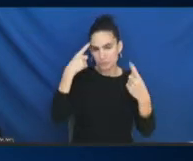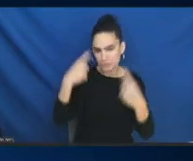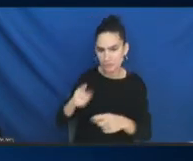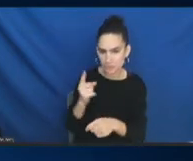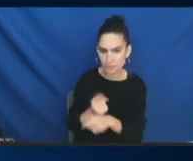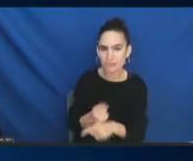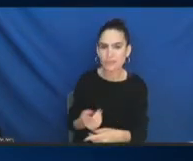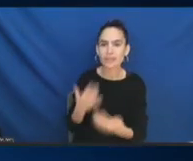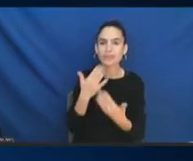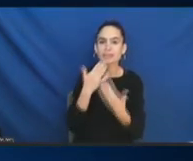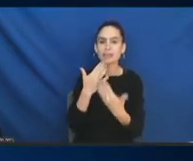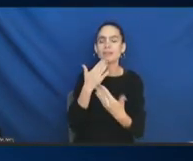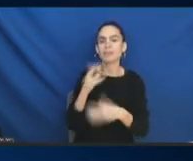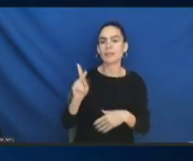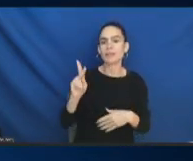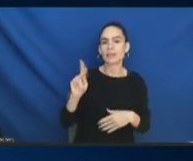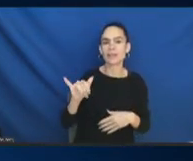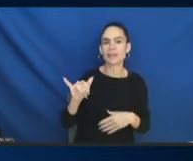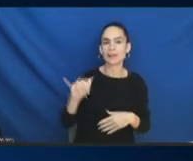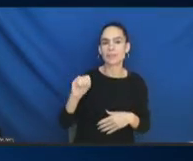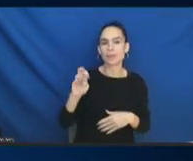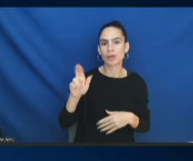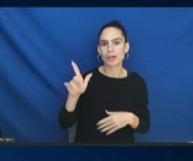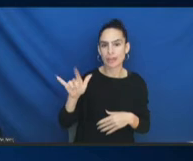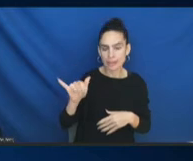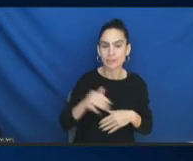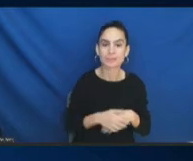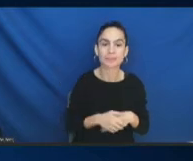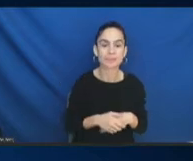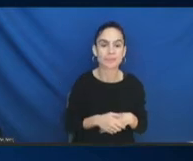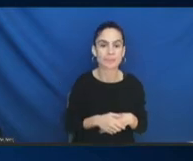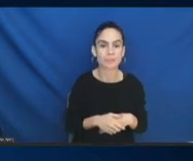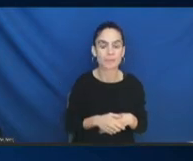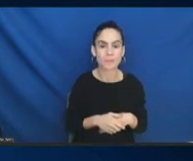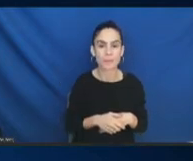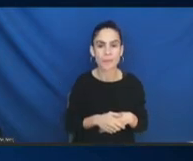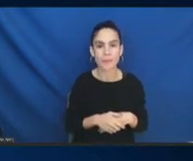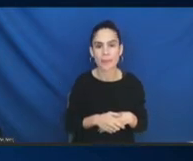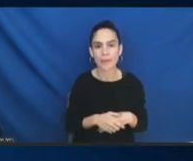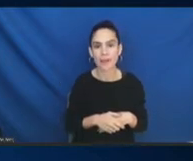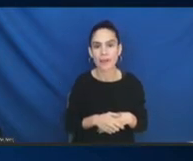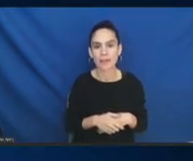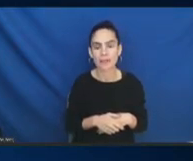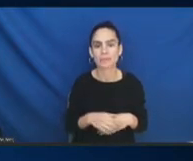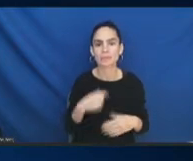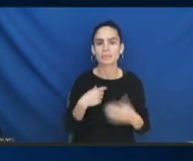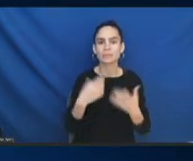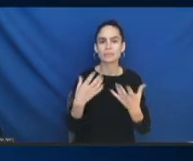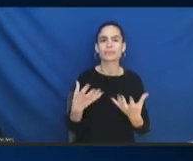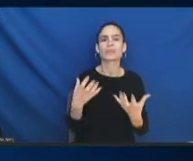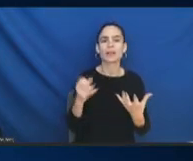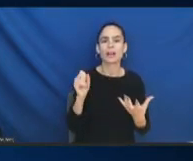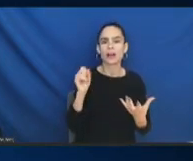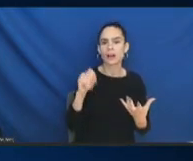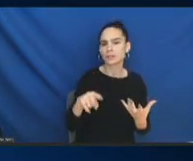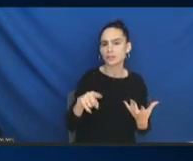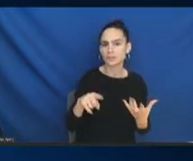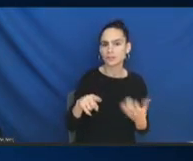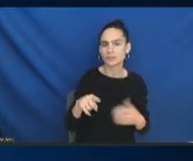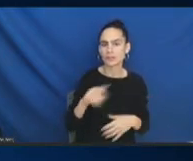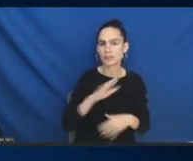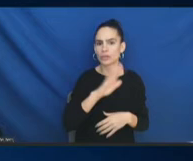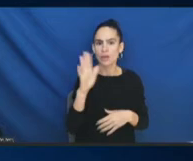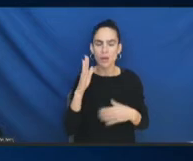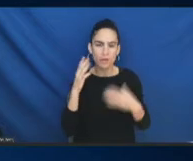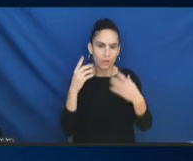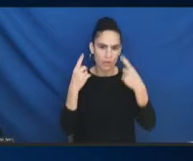Sonal. Anybody? Anybody? Sorry, go ahead, Ajahn. I was just going to ask, were you thinking rolling kind of across issues? So, wherever within